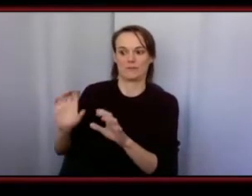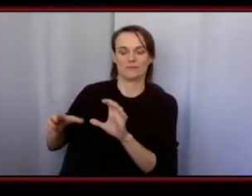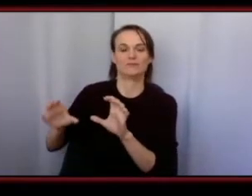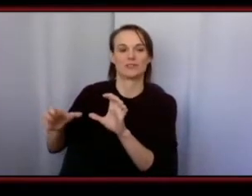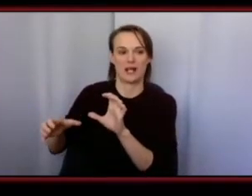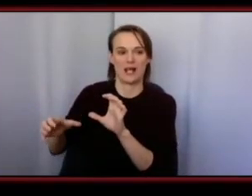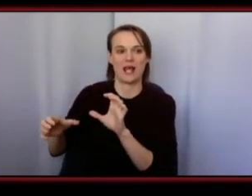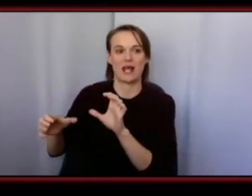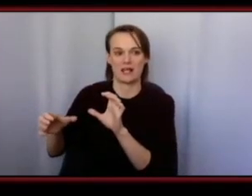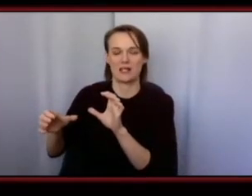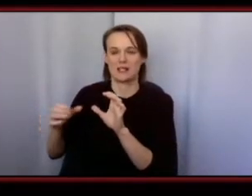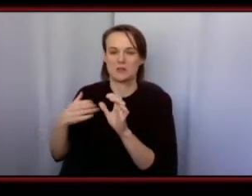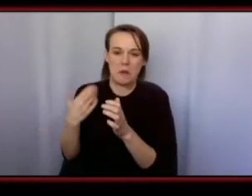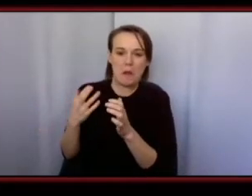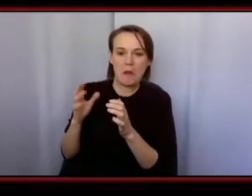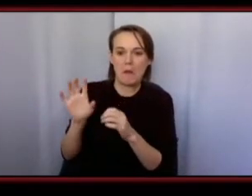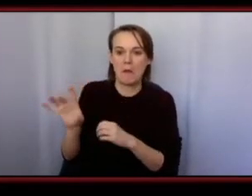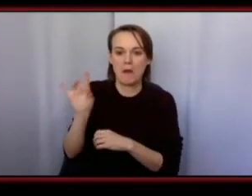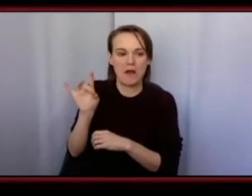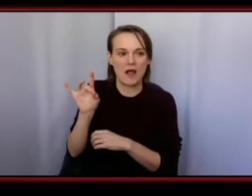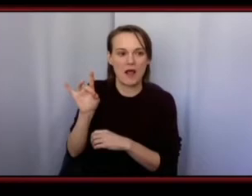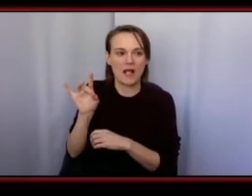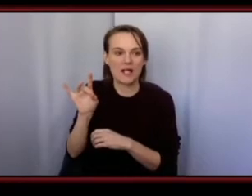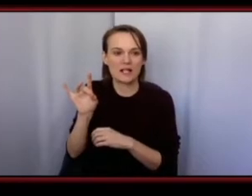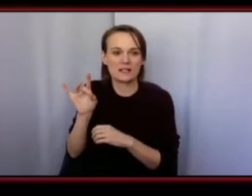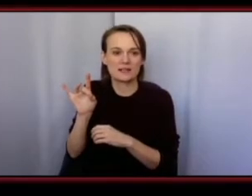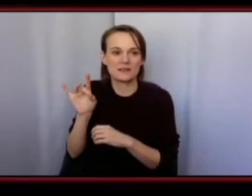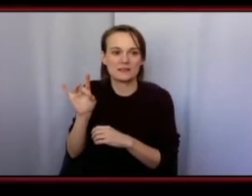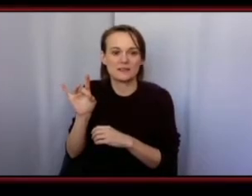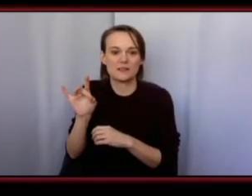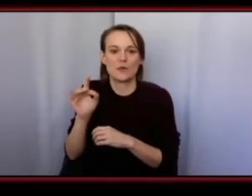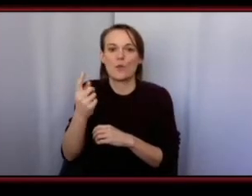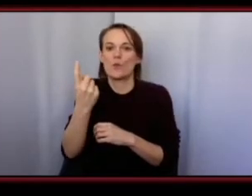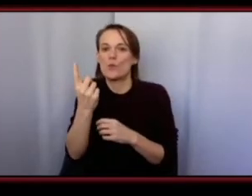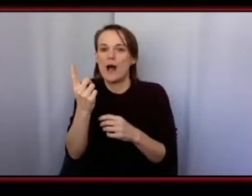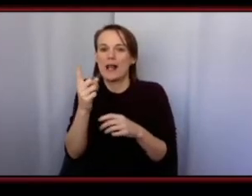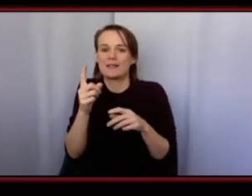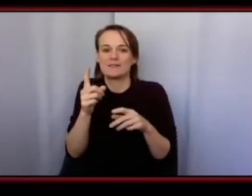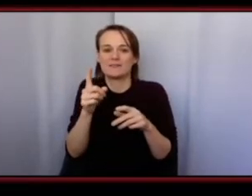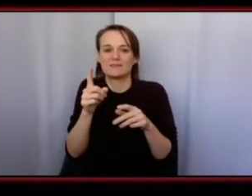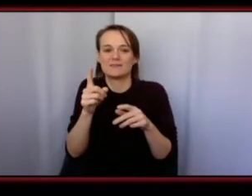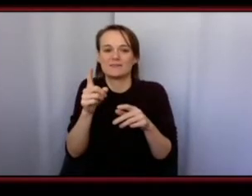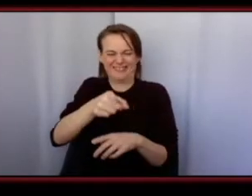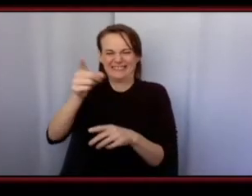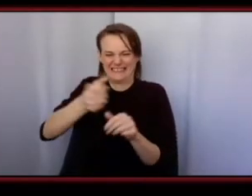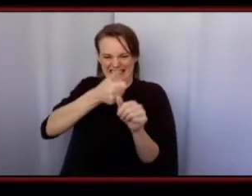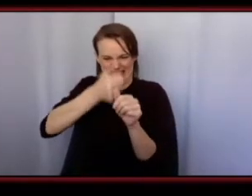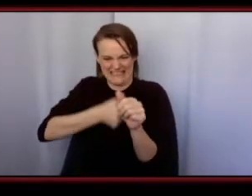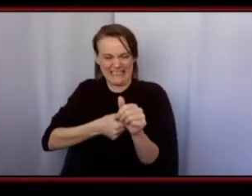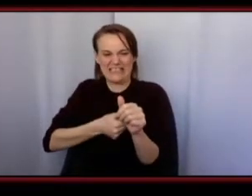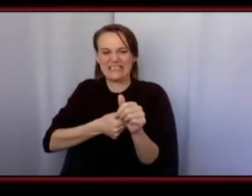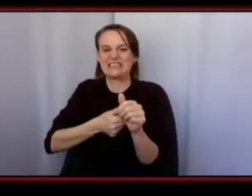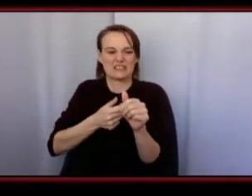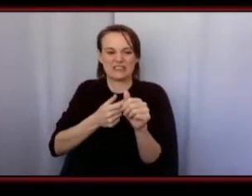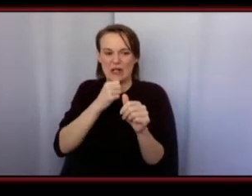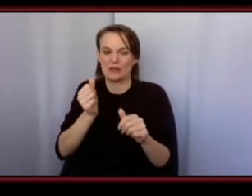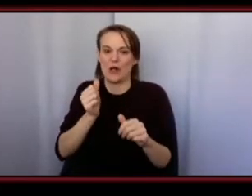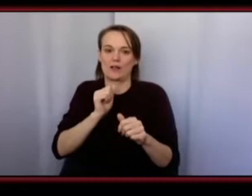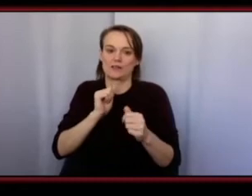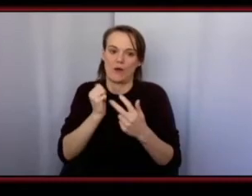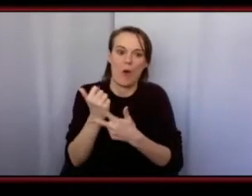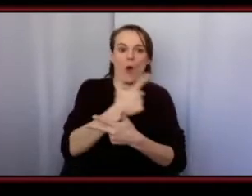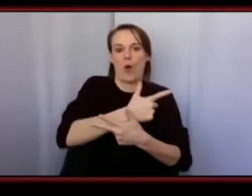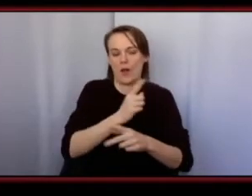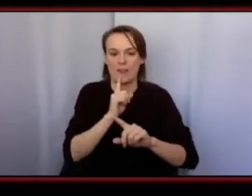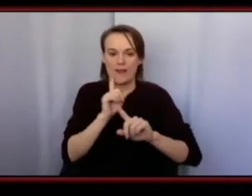stick to just maybe um selecting just one entrepreneur at a time to some of these questions that are coming in just for time sake just so we